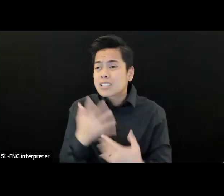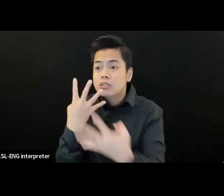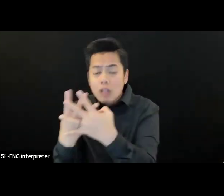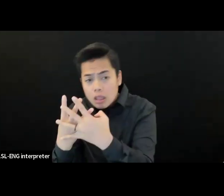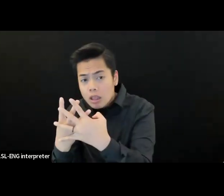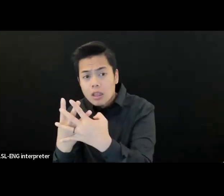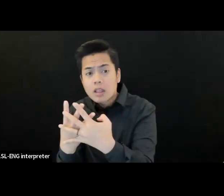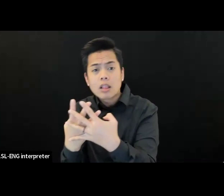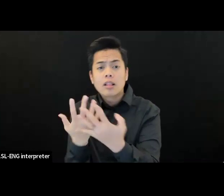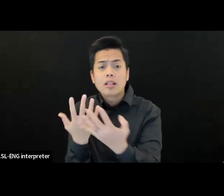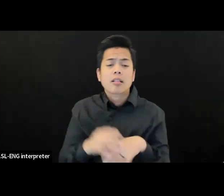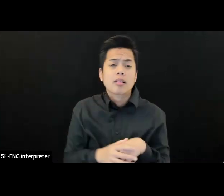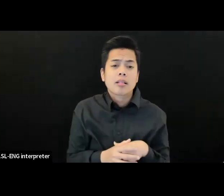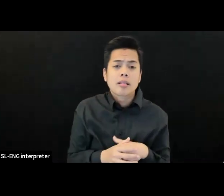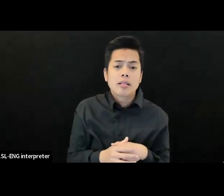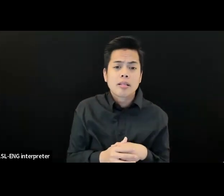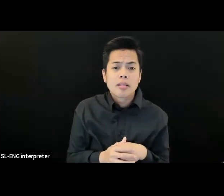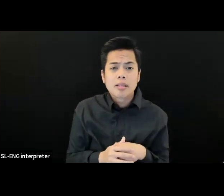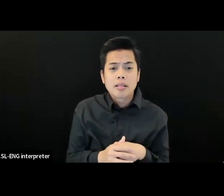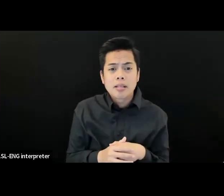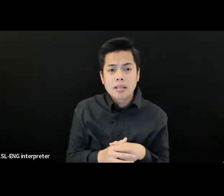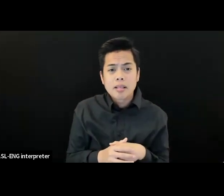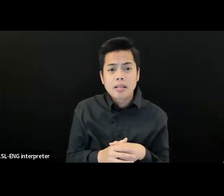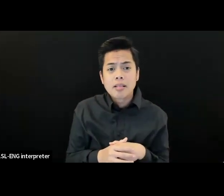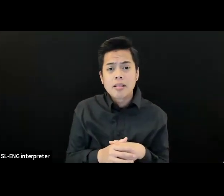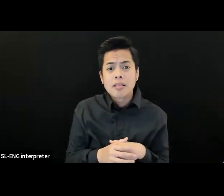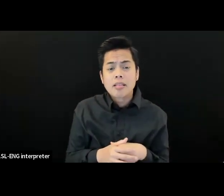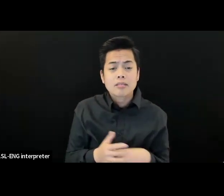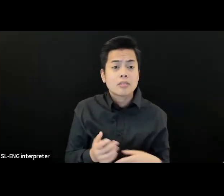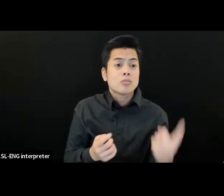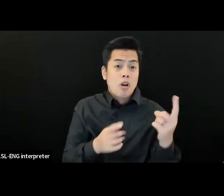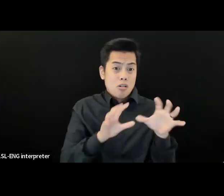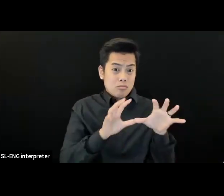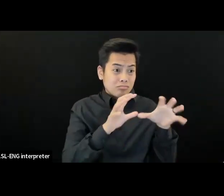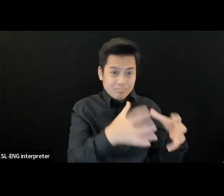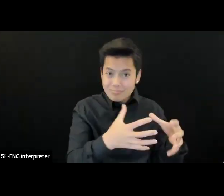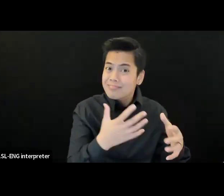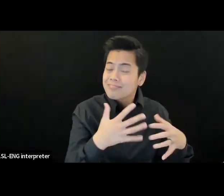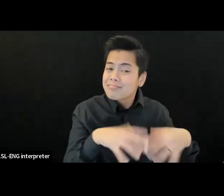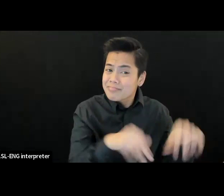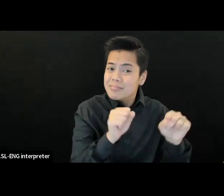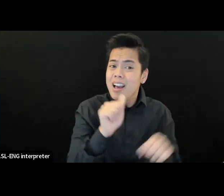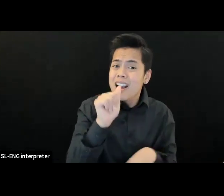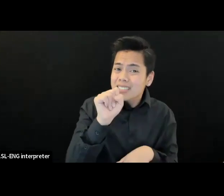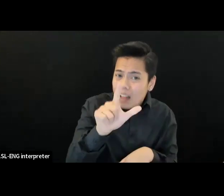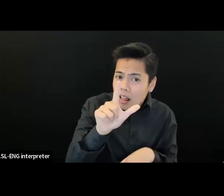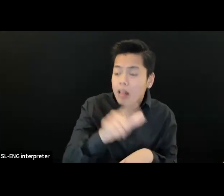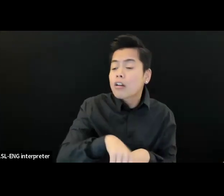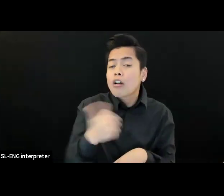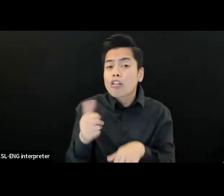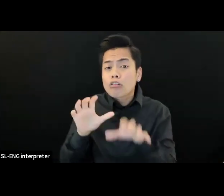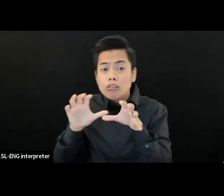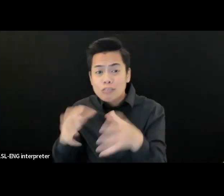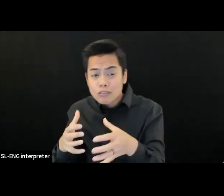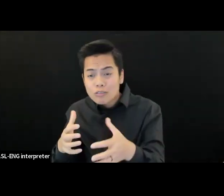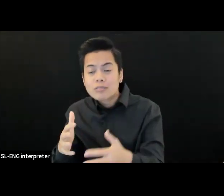one in ASL and one in Spanish, one with veterans, and as you see in the